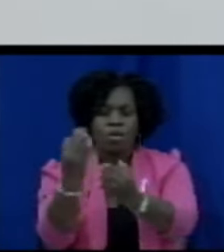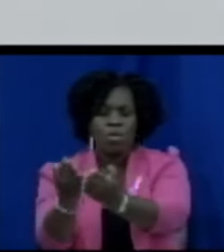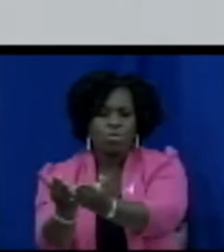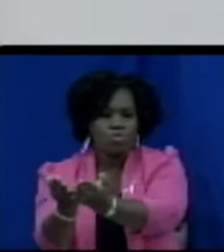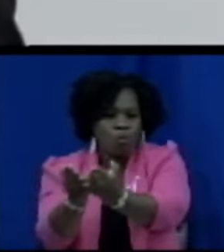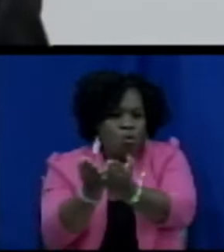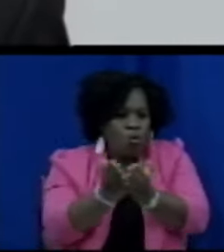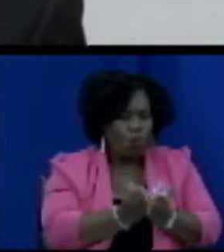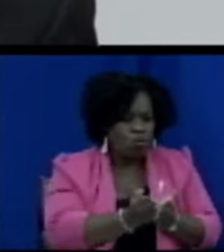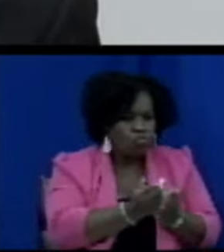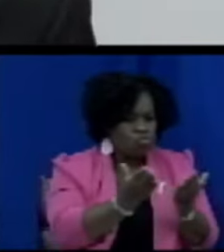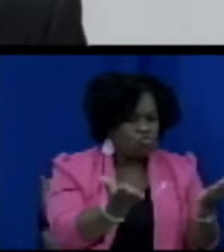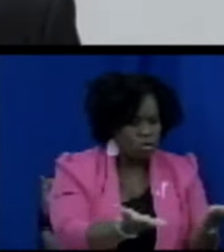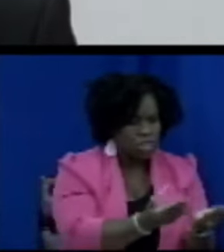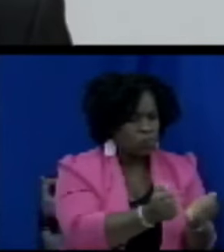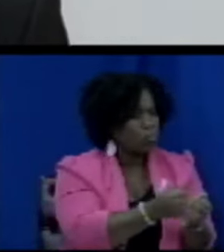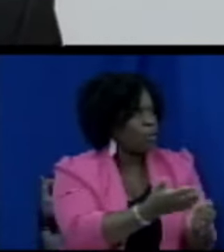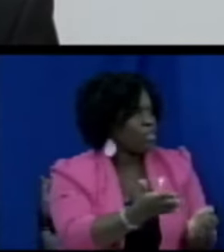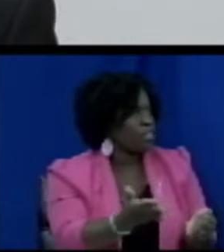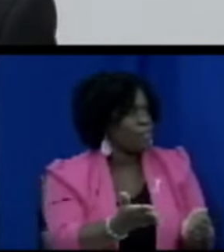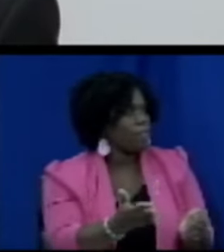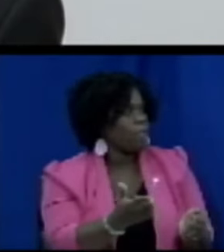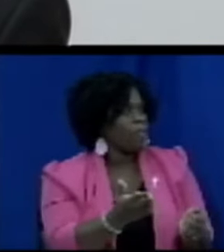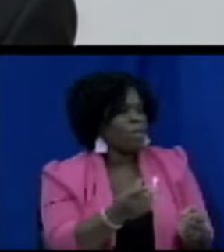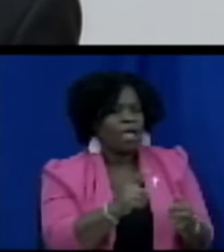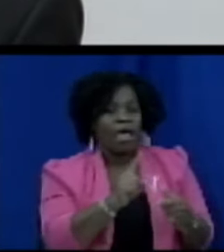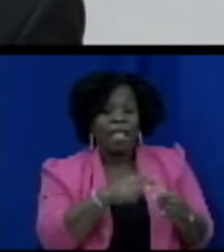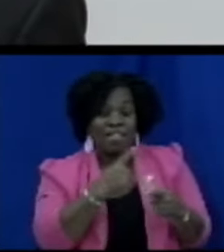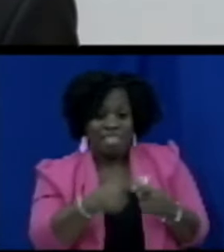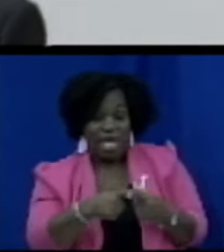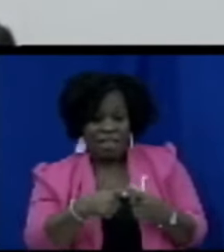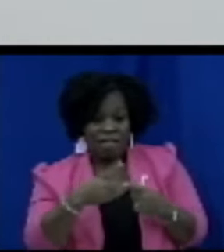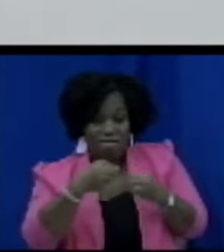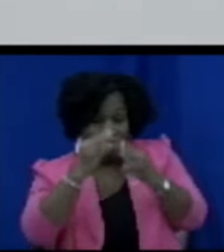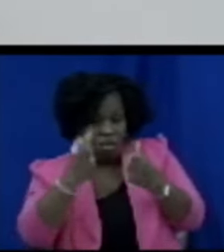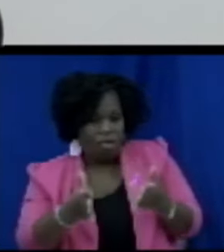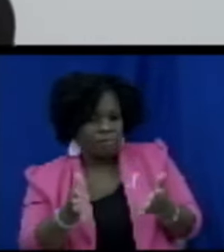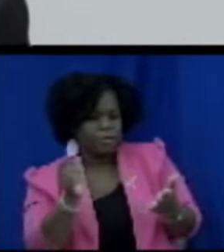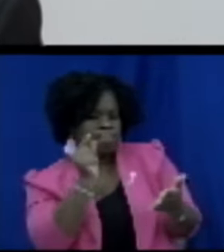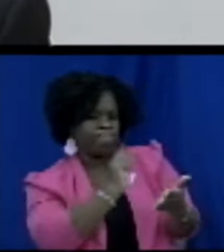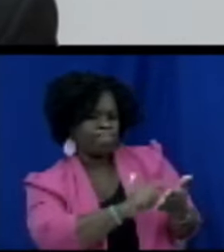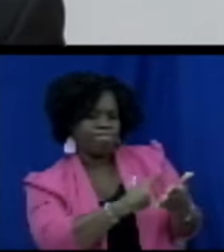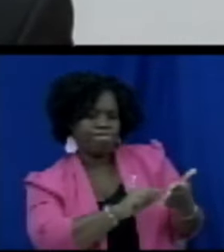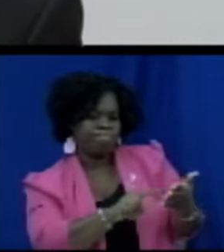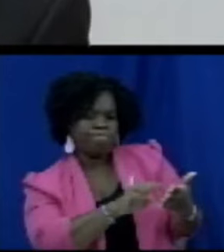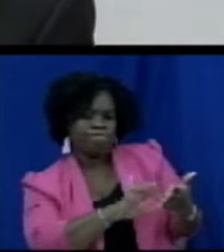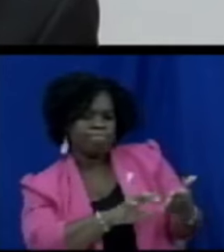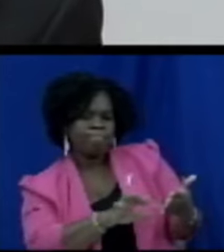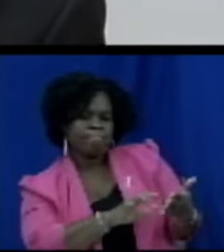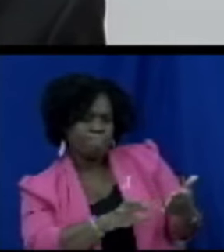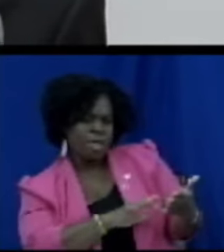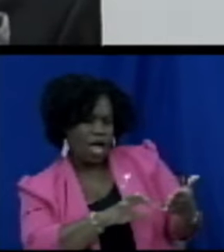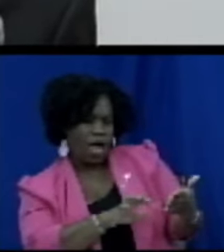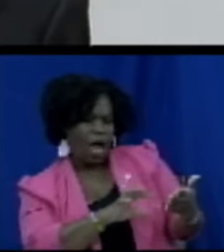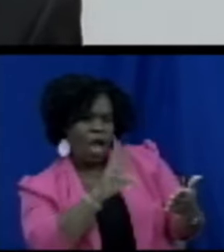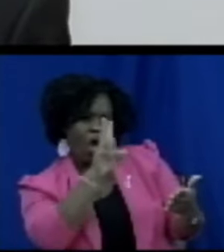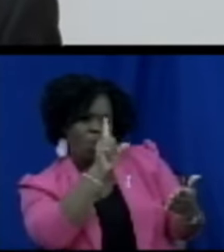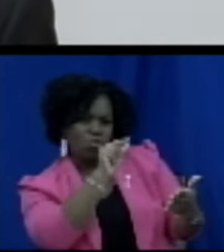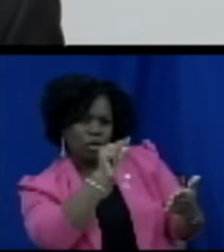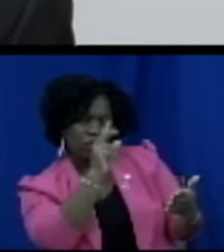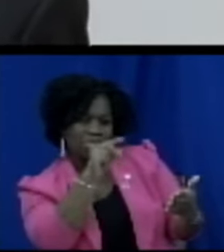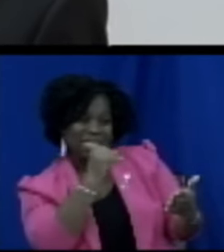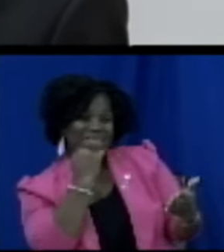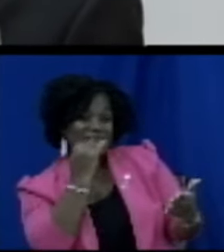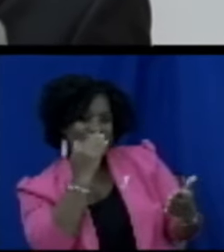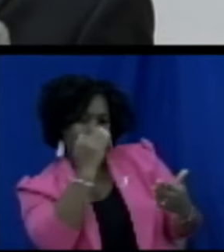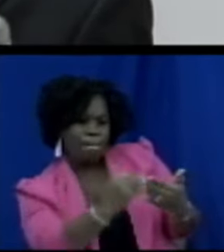paid etc and then he would make his calculation 20% all America we should have so if it is more than